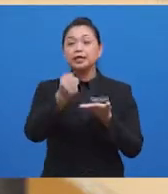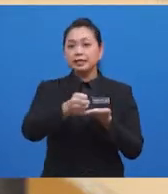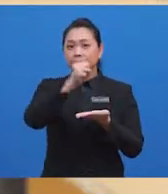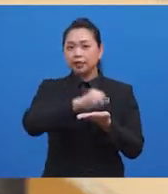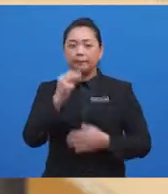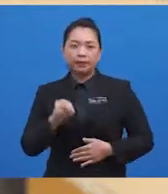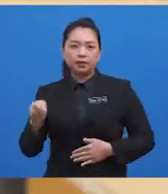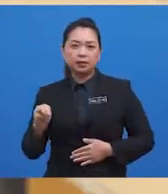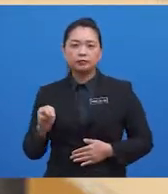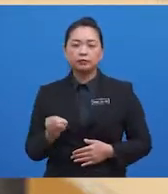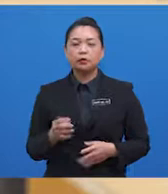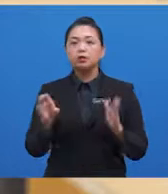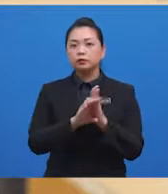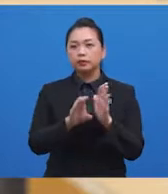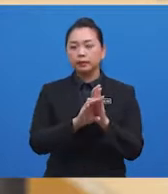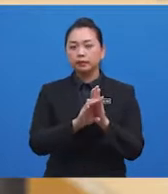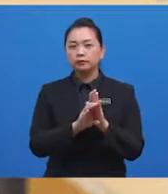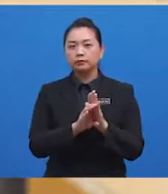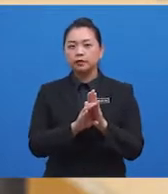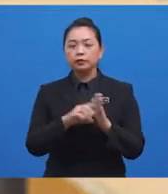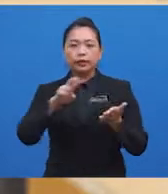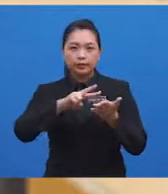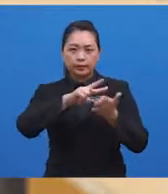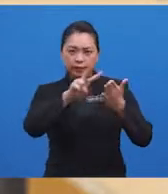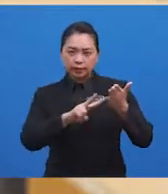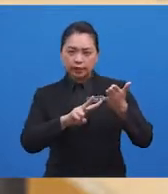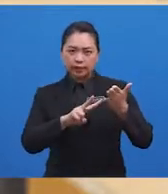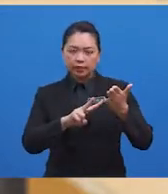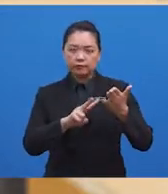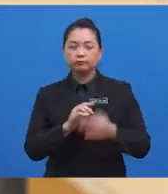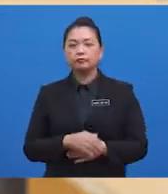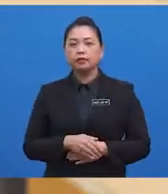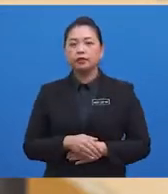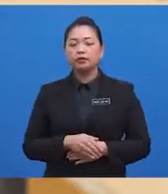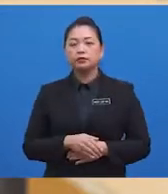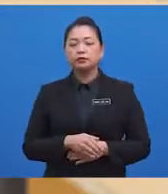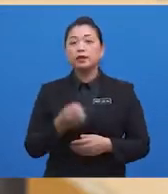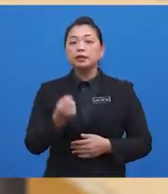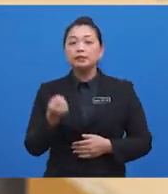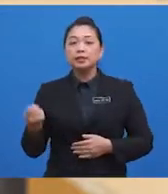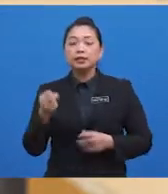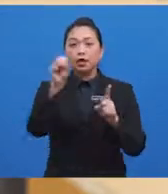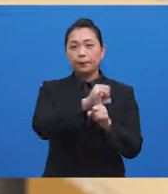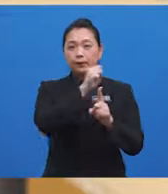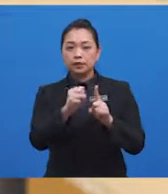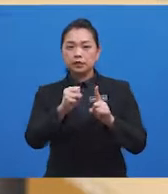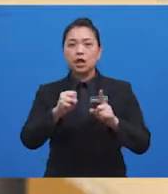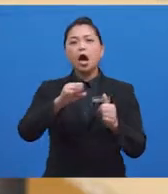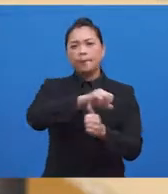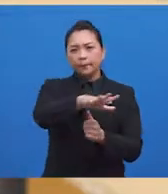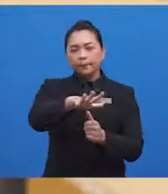For example, if you are reading a text titled, The Rise of Substance Abused Amongst Malaysian Teenagers.